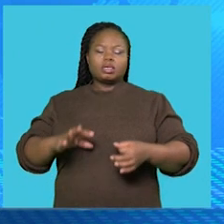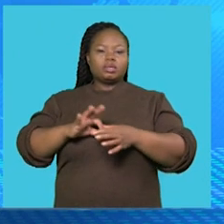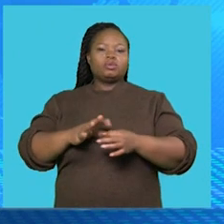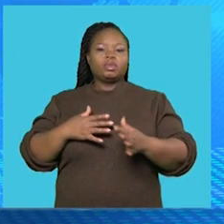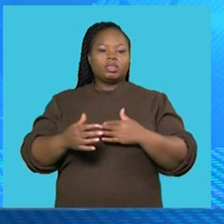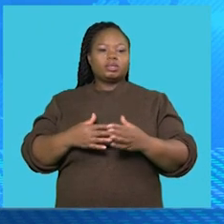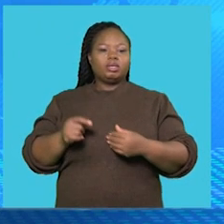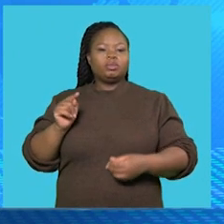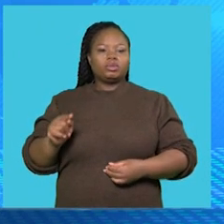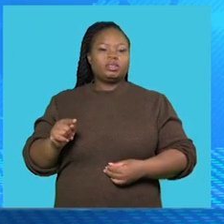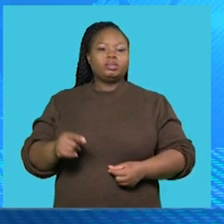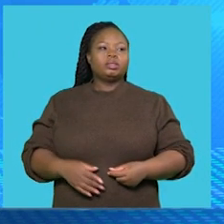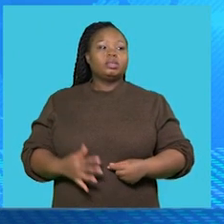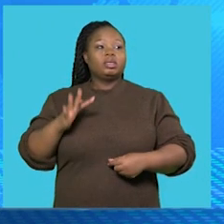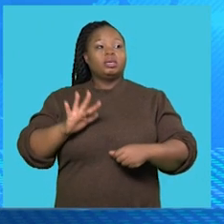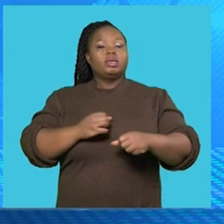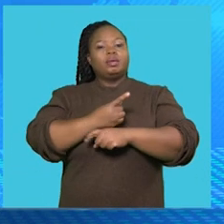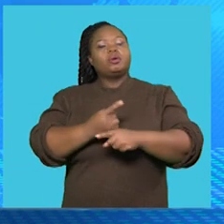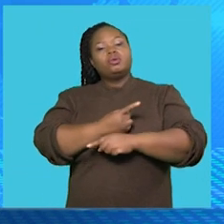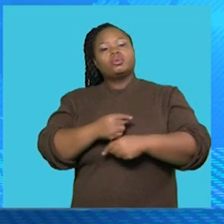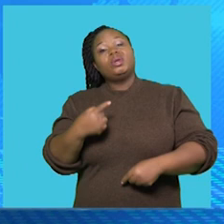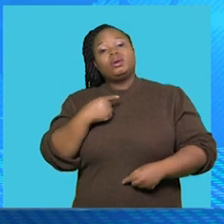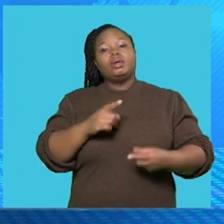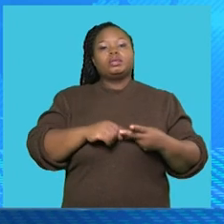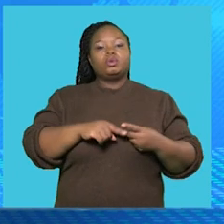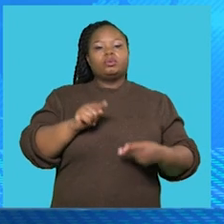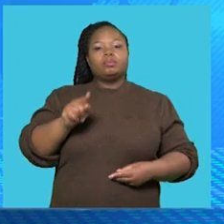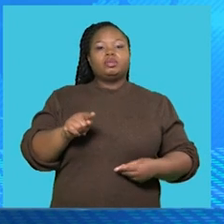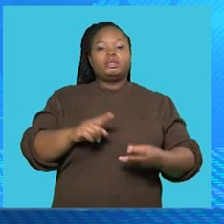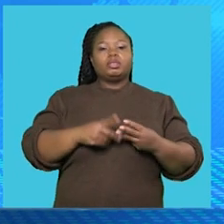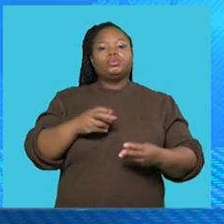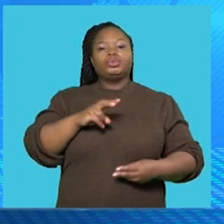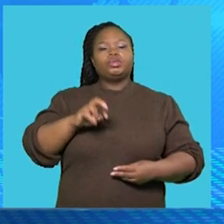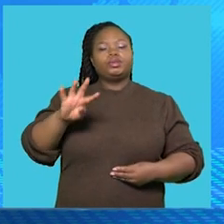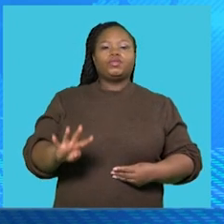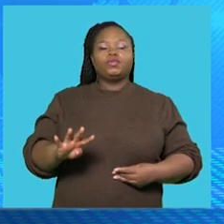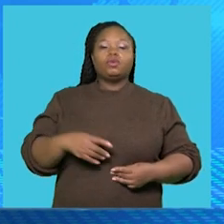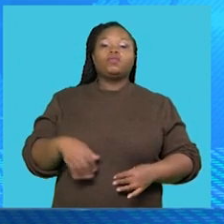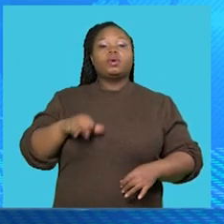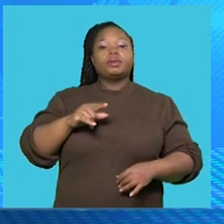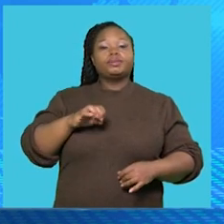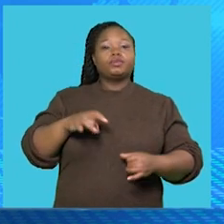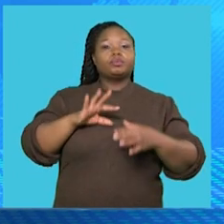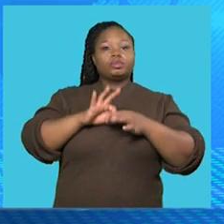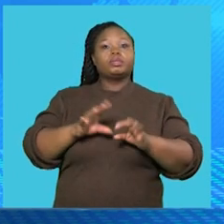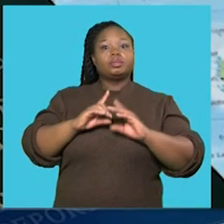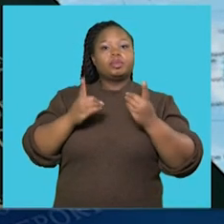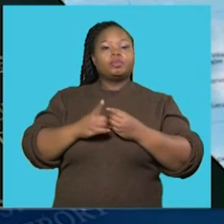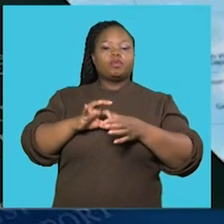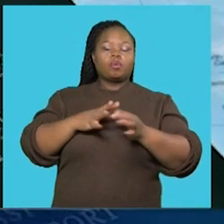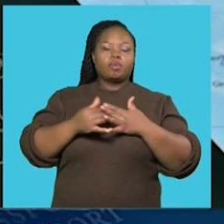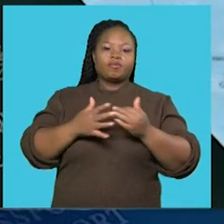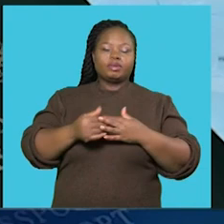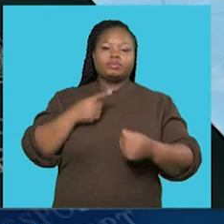on Saturdays for five hours from 6 April to 25 May 2024 for ID collection services. The Department of Home Affairs is